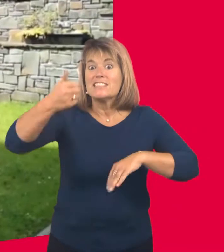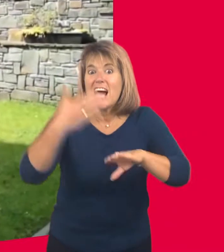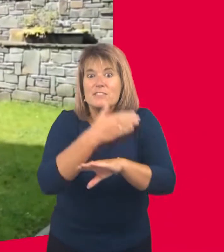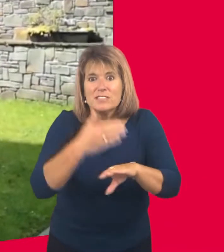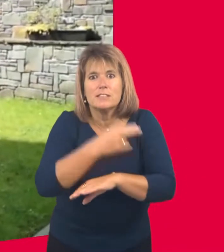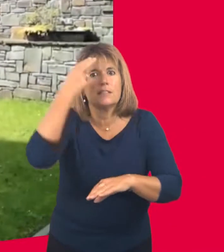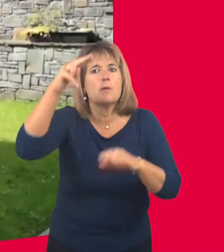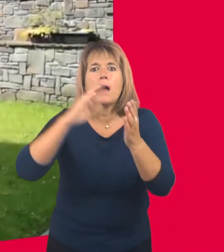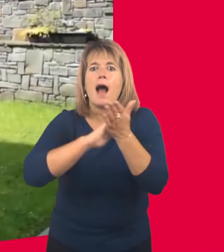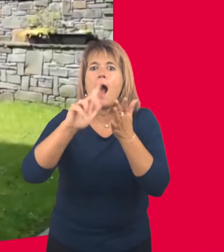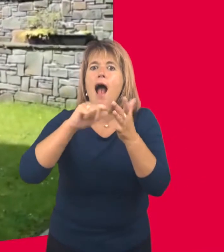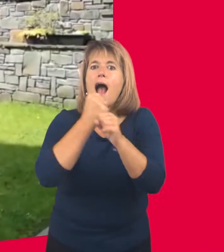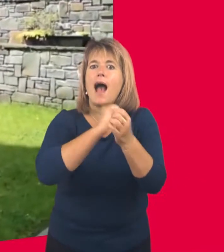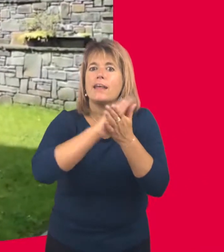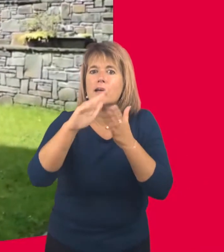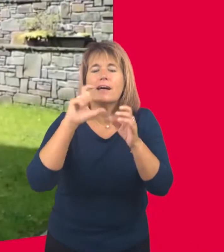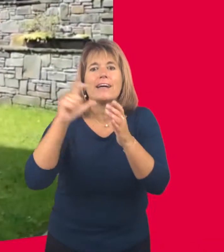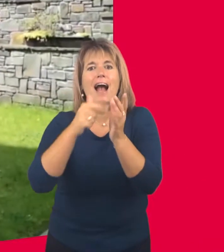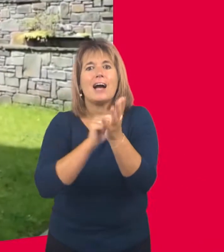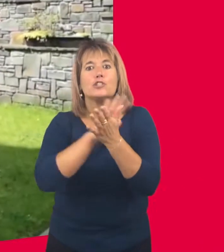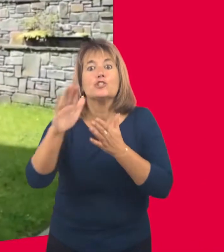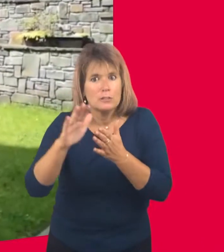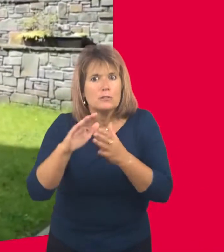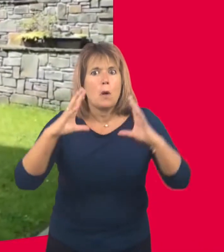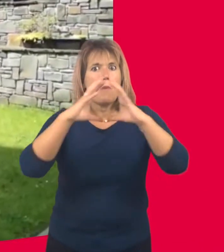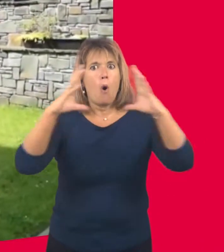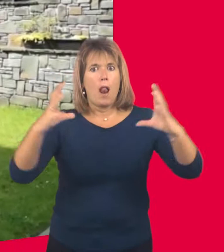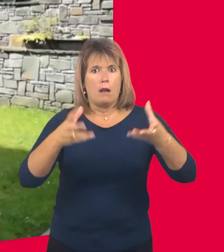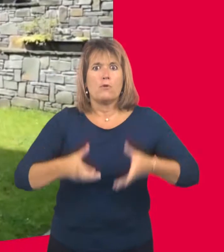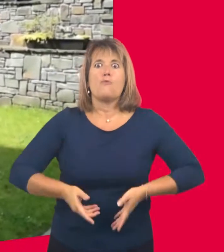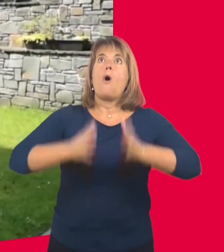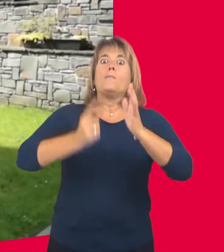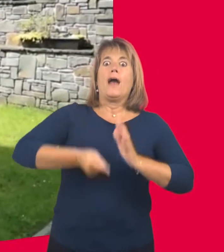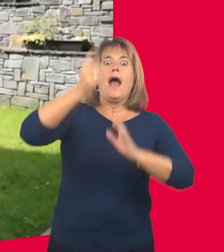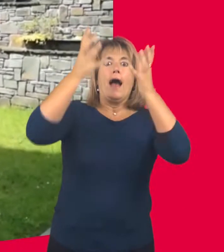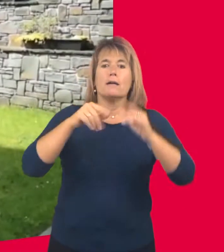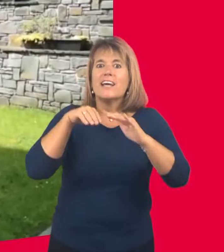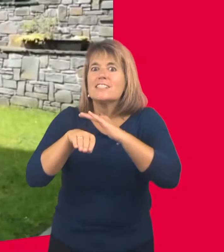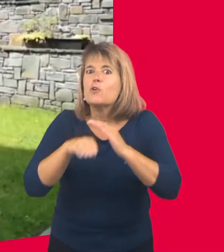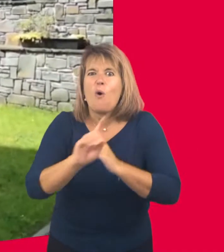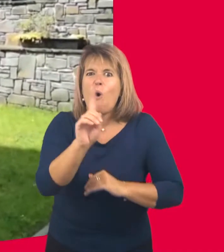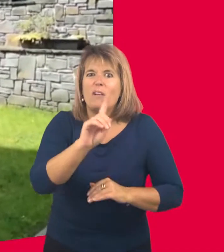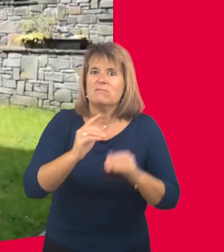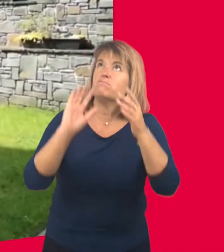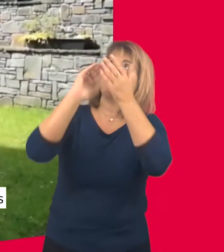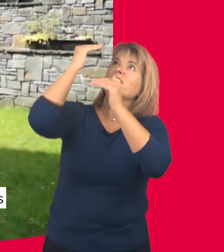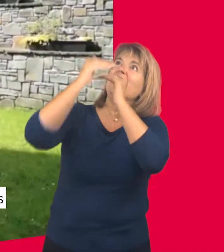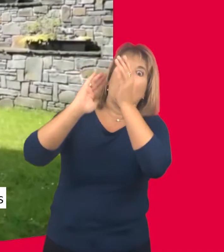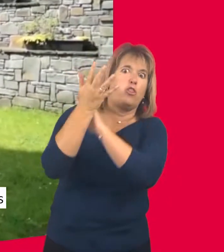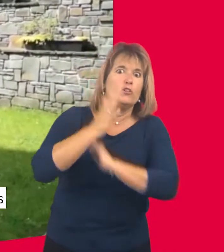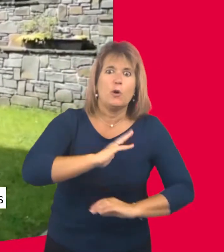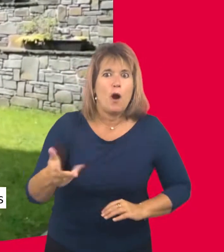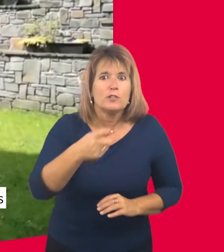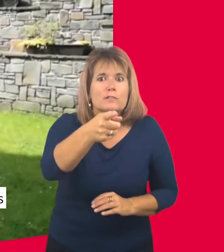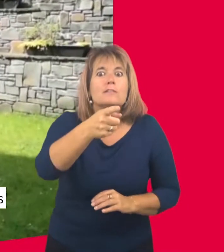okay for our next activity what we're gonna do is a high catch now we need to throw the ball up near but be careful if you're doing this indoors because we don't want to hit the ceiling so we're gonna throw the